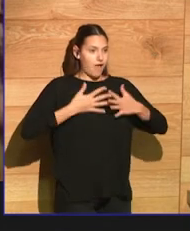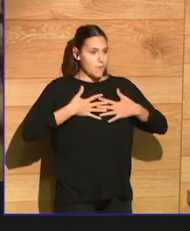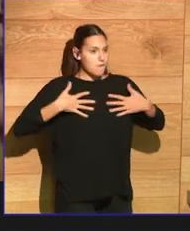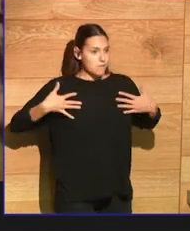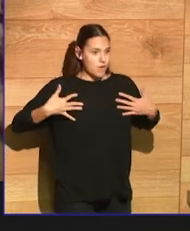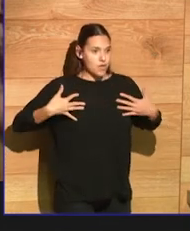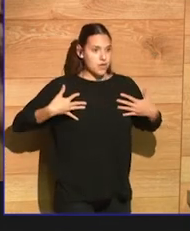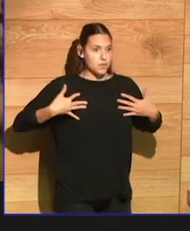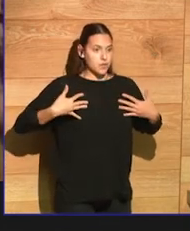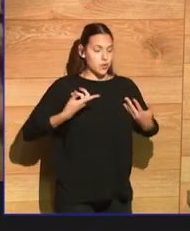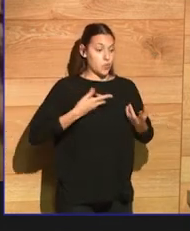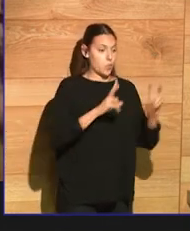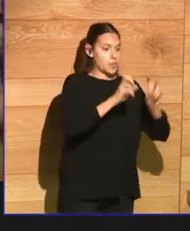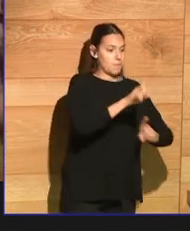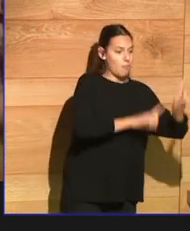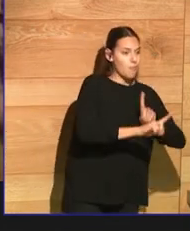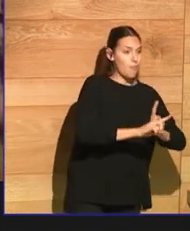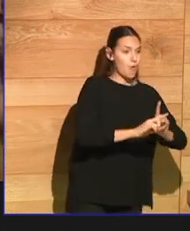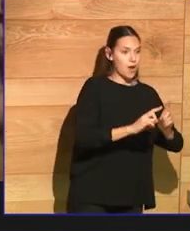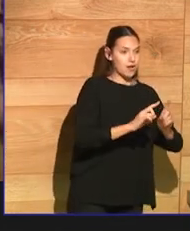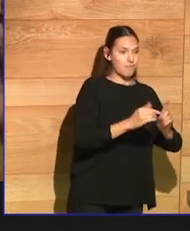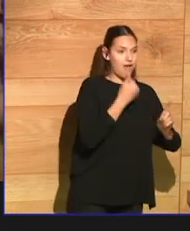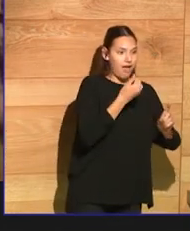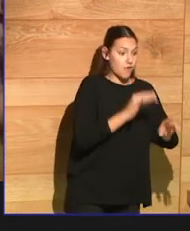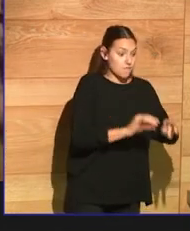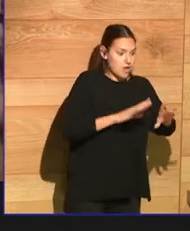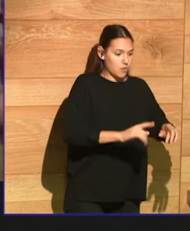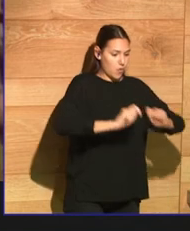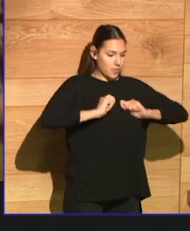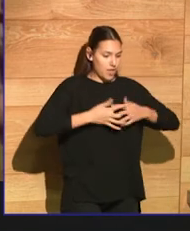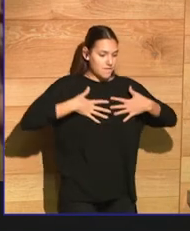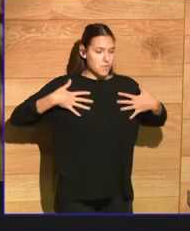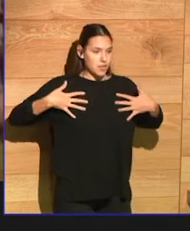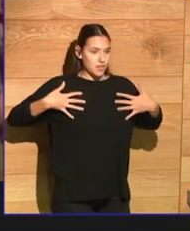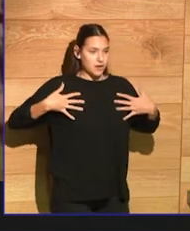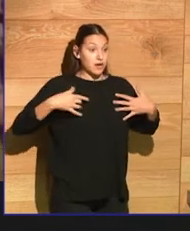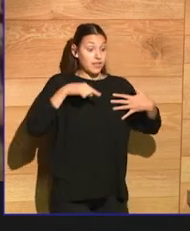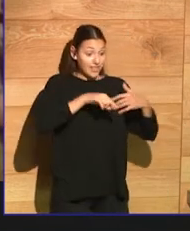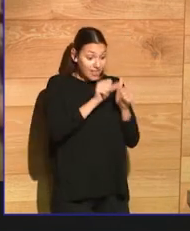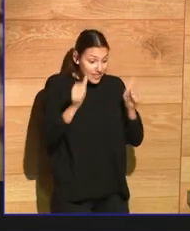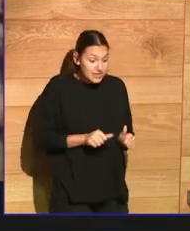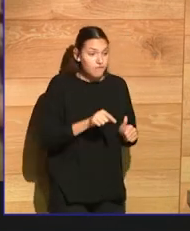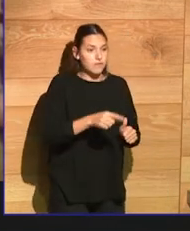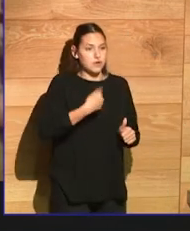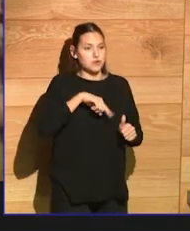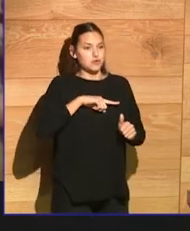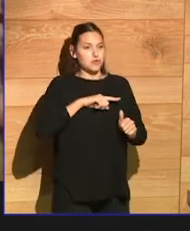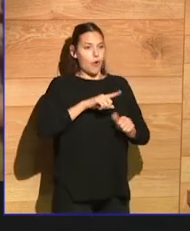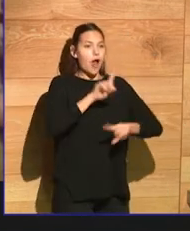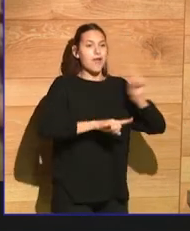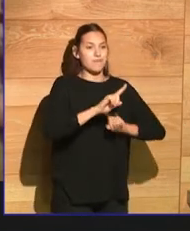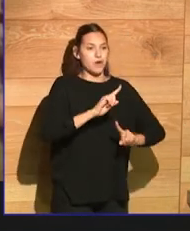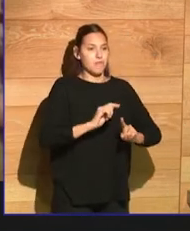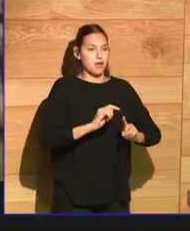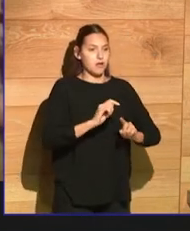past the controversy, and we can resolve it in society. So fiction is not about telling us what's right and wrong.